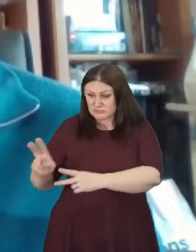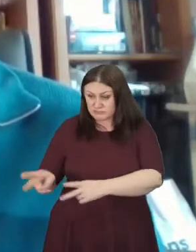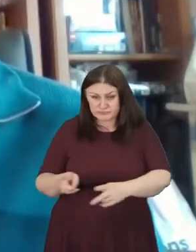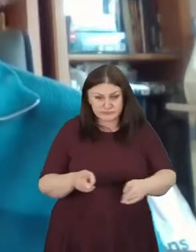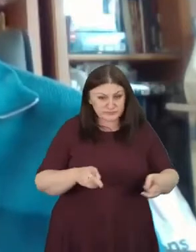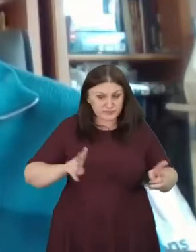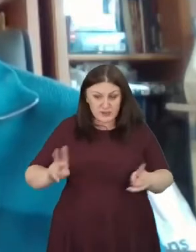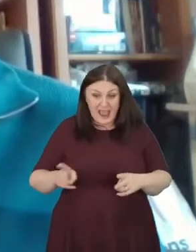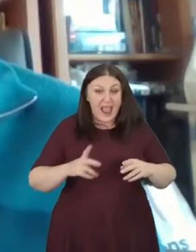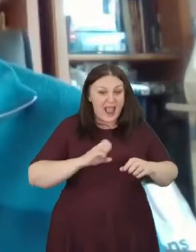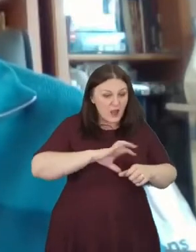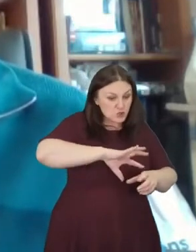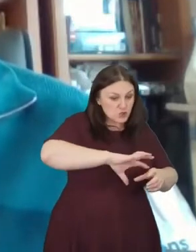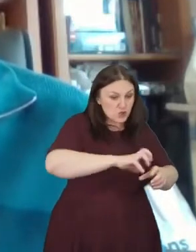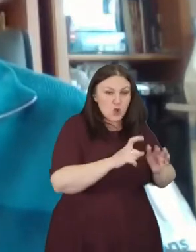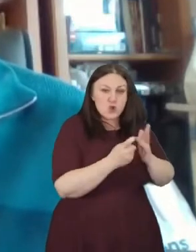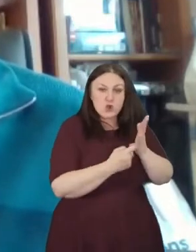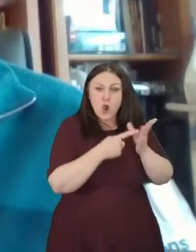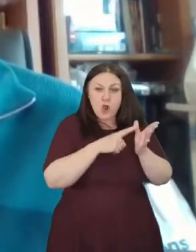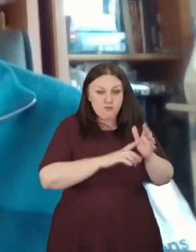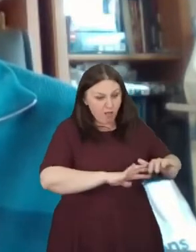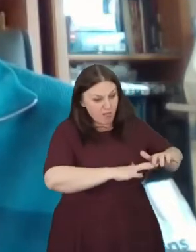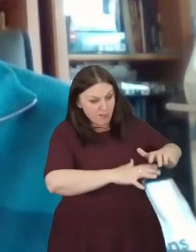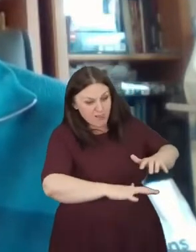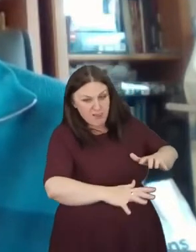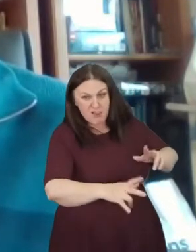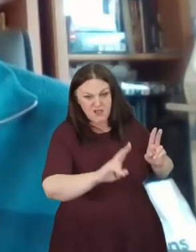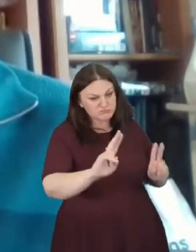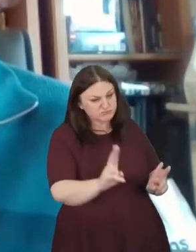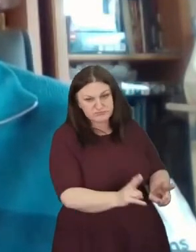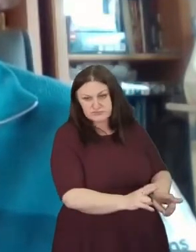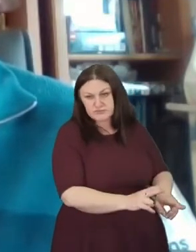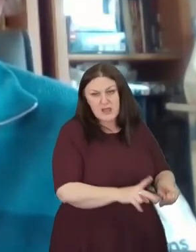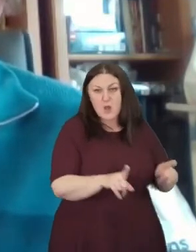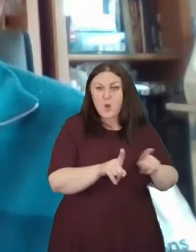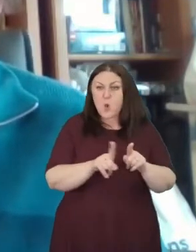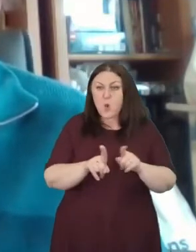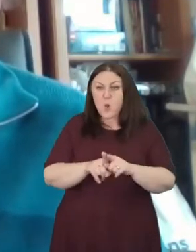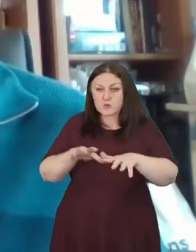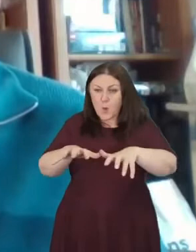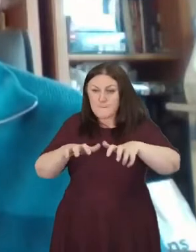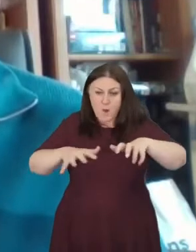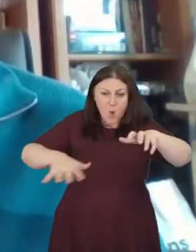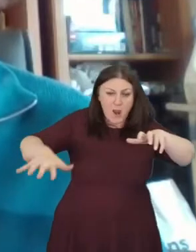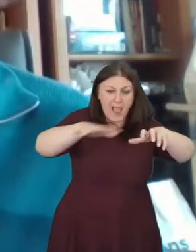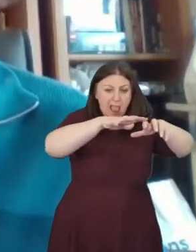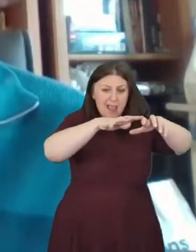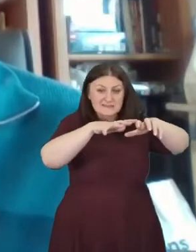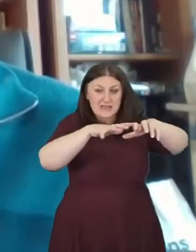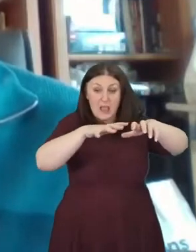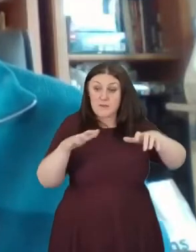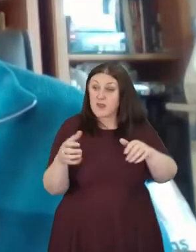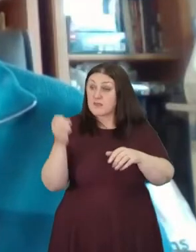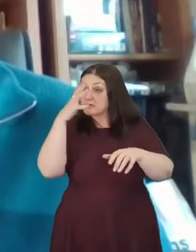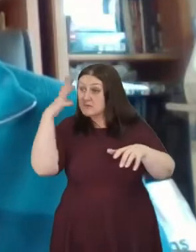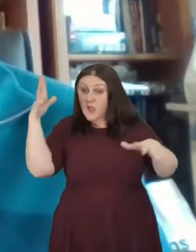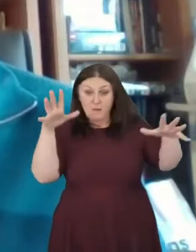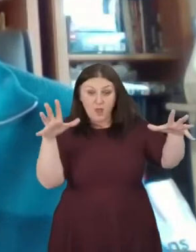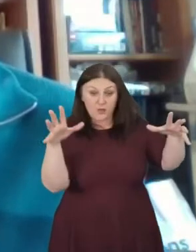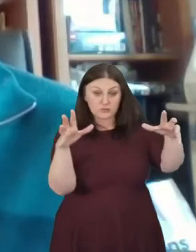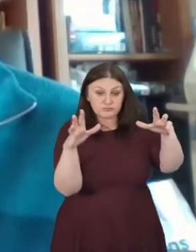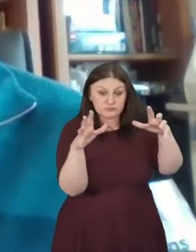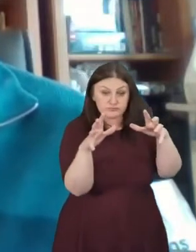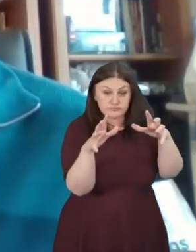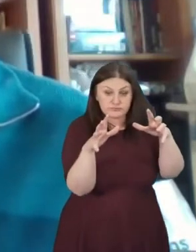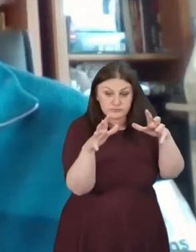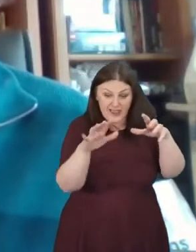coral reefs. As well as that, we've got the north and polar ice cap shrinking and thinning in summer, and the southern cap melting